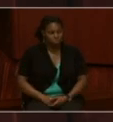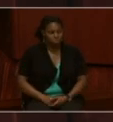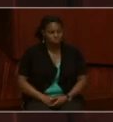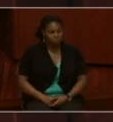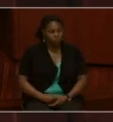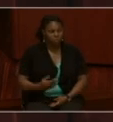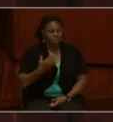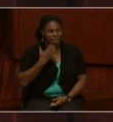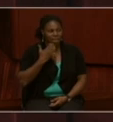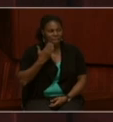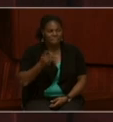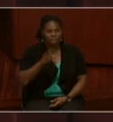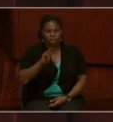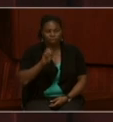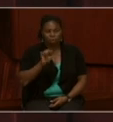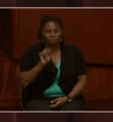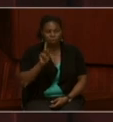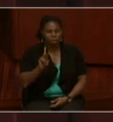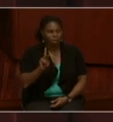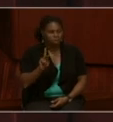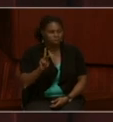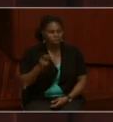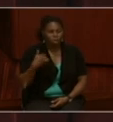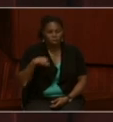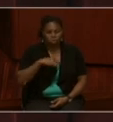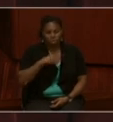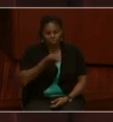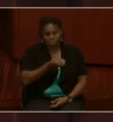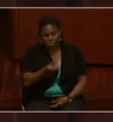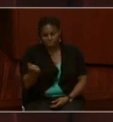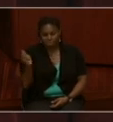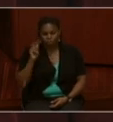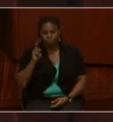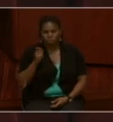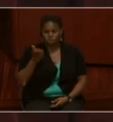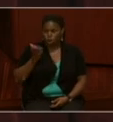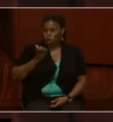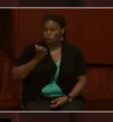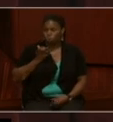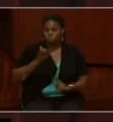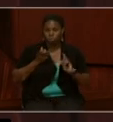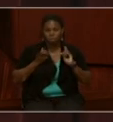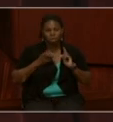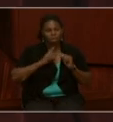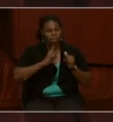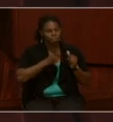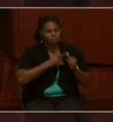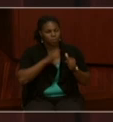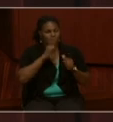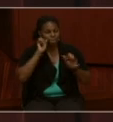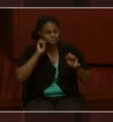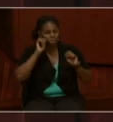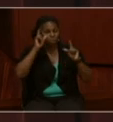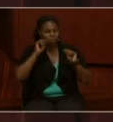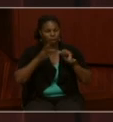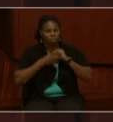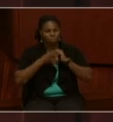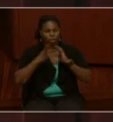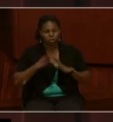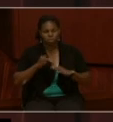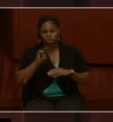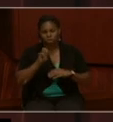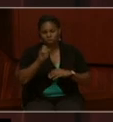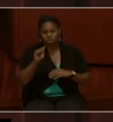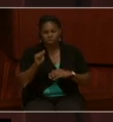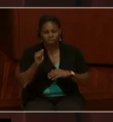Thank you, Mark. You have several questions. Uh-oh. The first one, probably is no surprise, but the Archivist of the United States